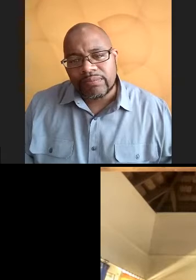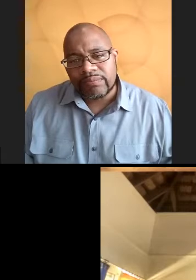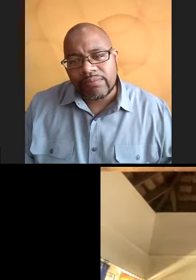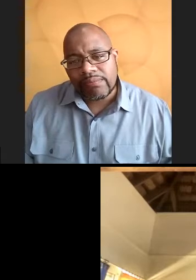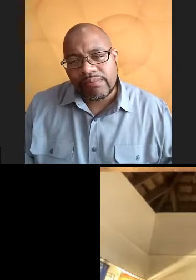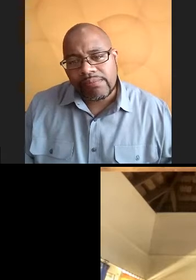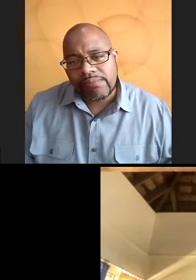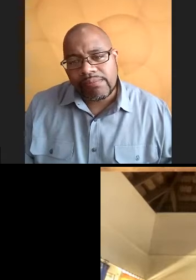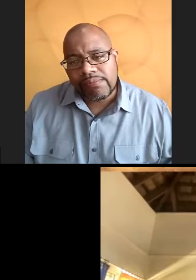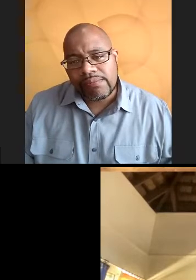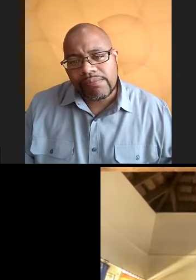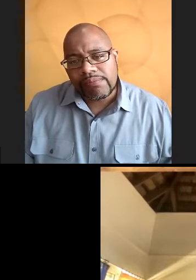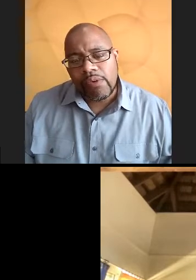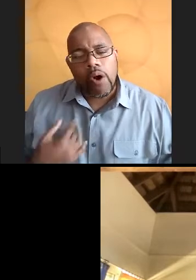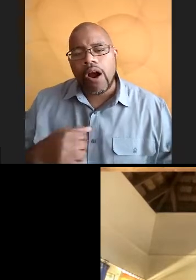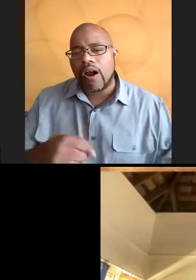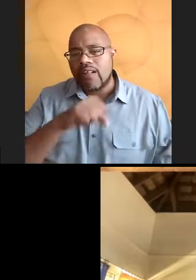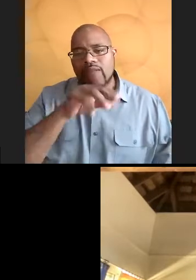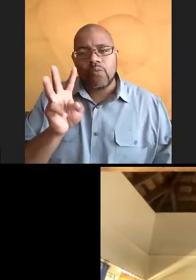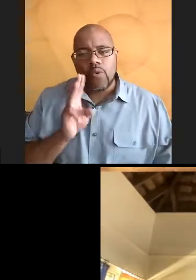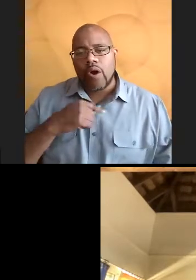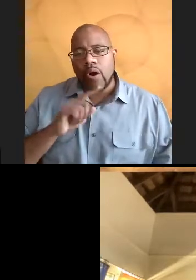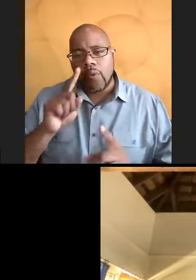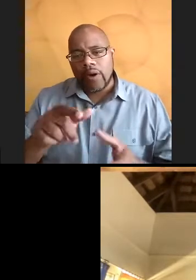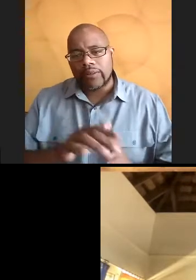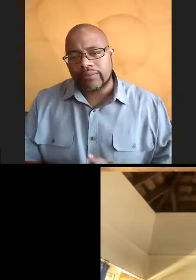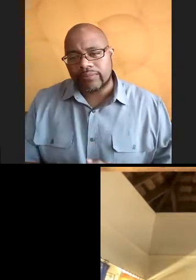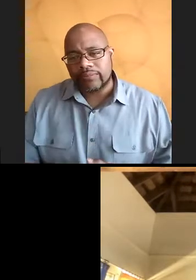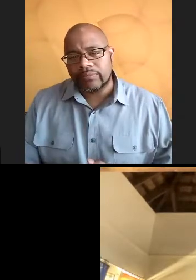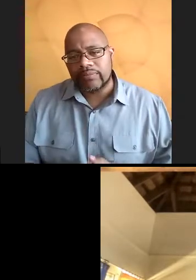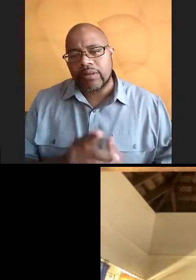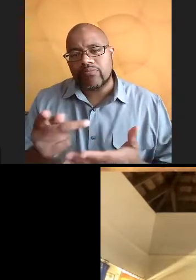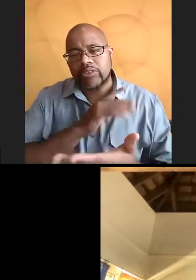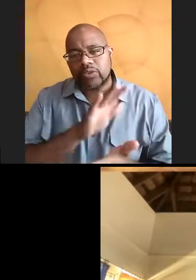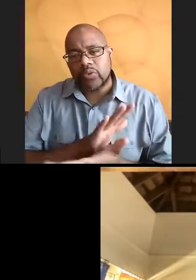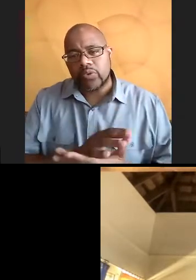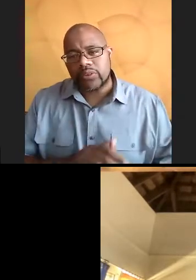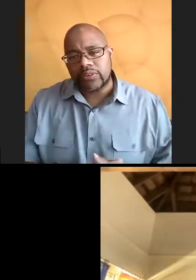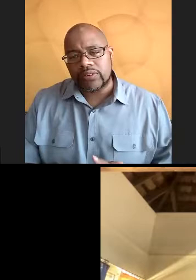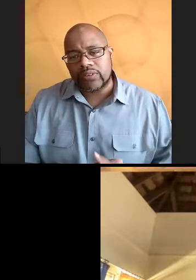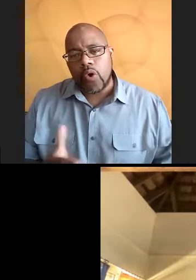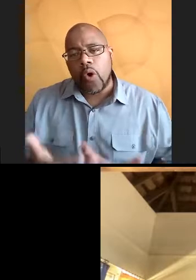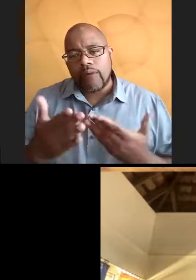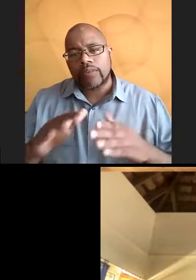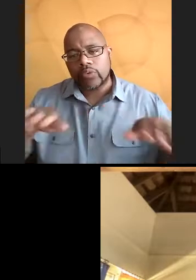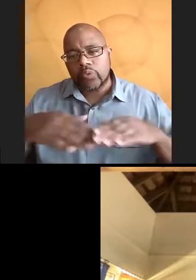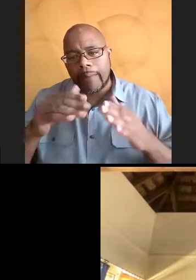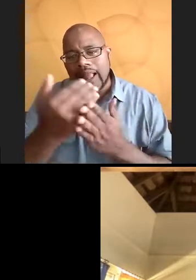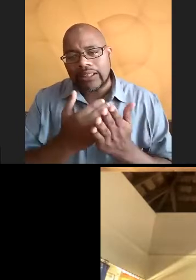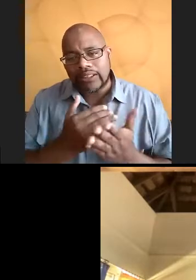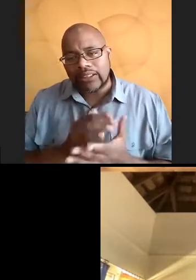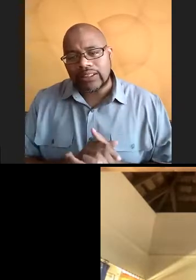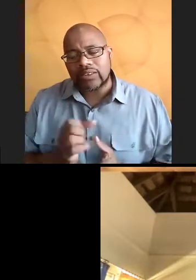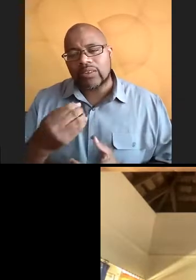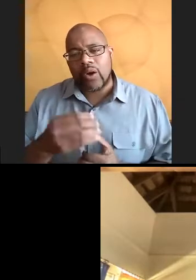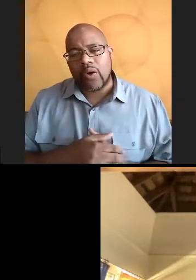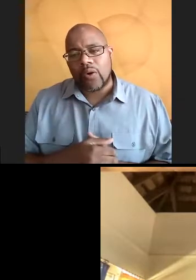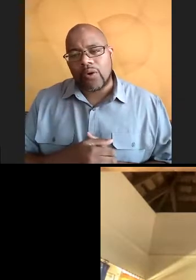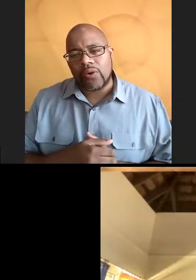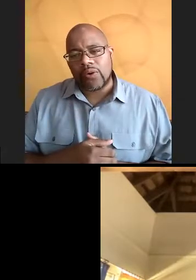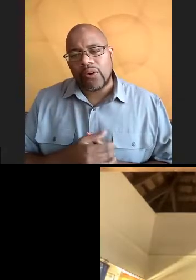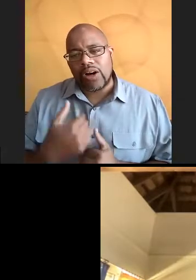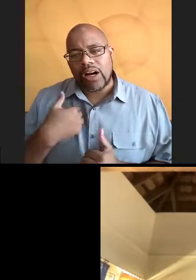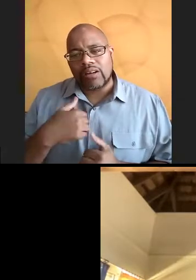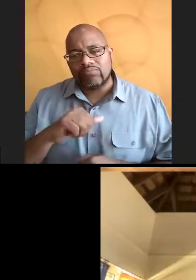I've always loved the water. Where I went to preschool, they offered swim lessons. So I